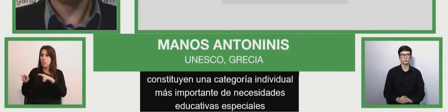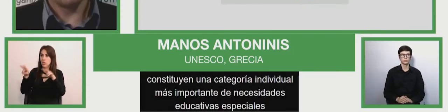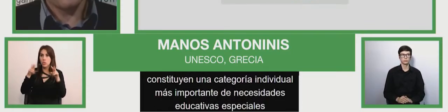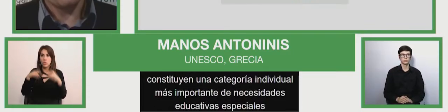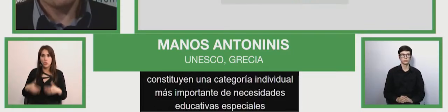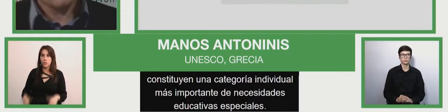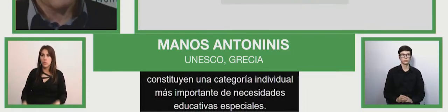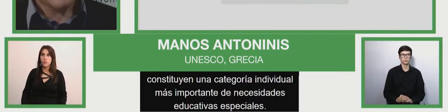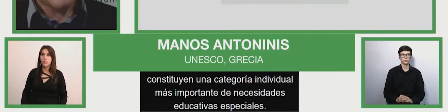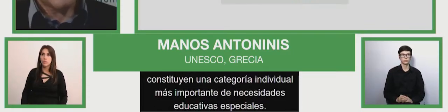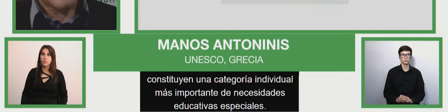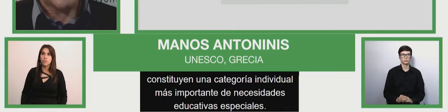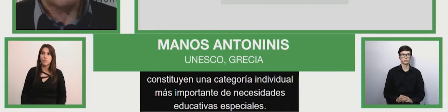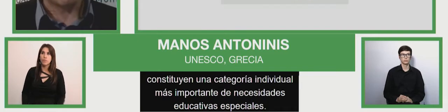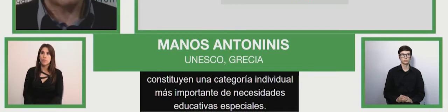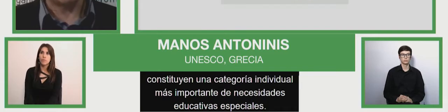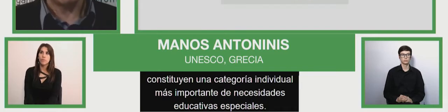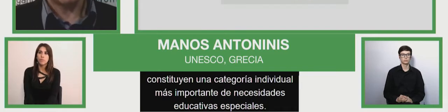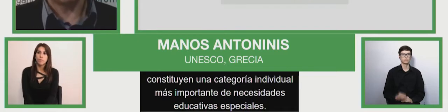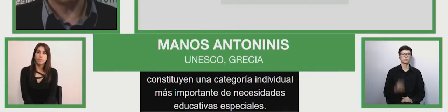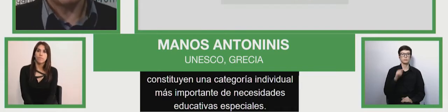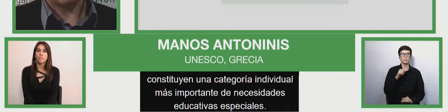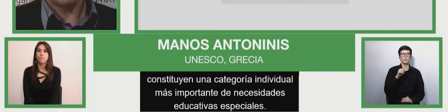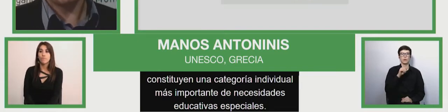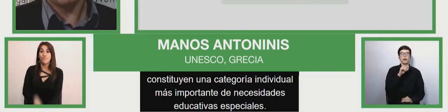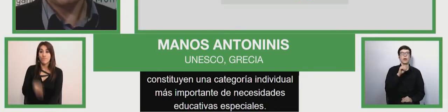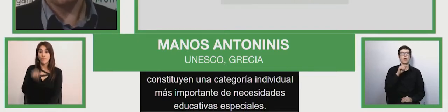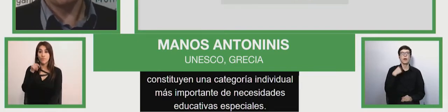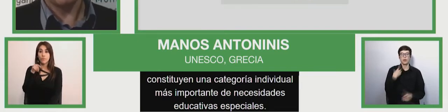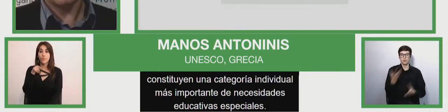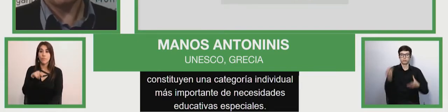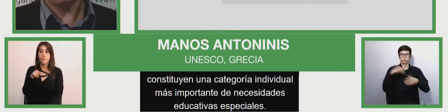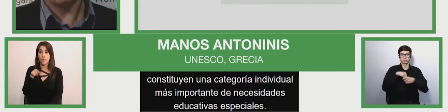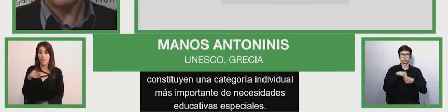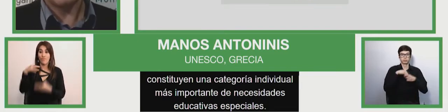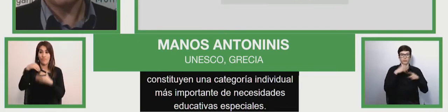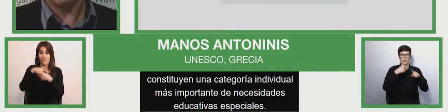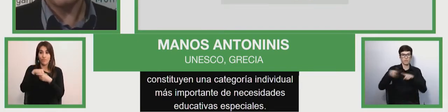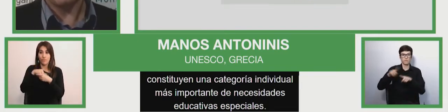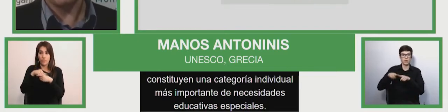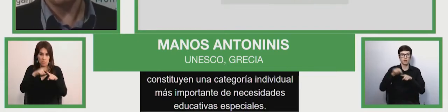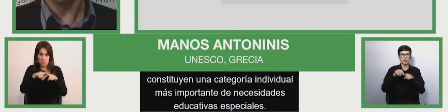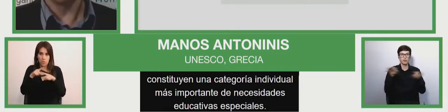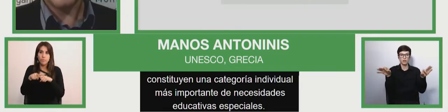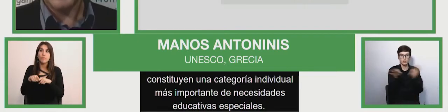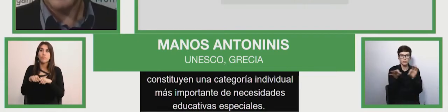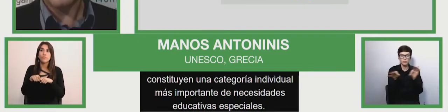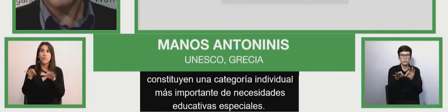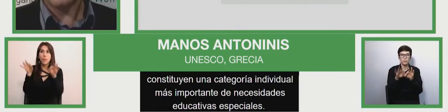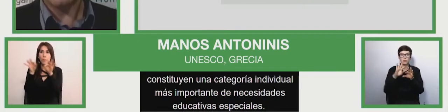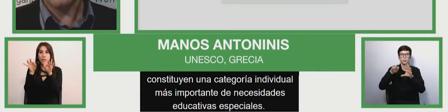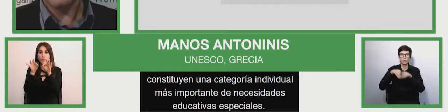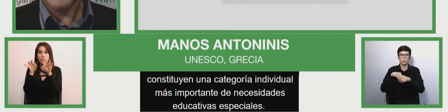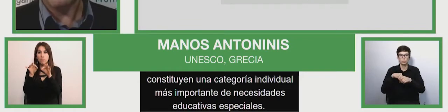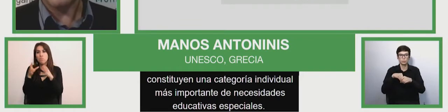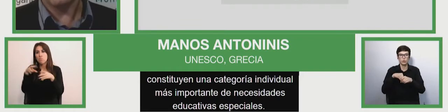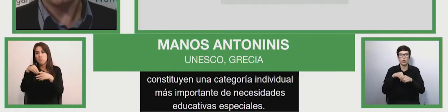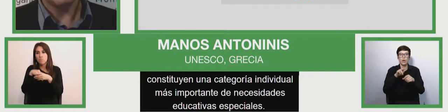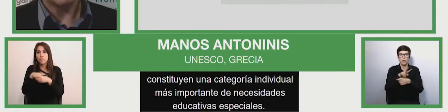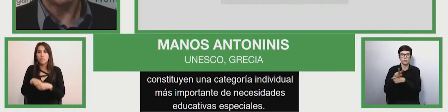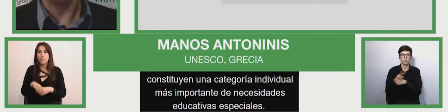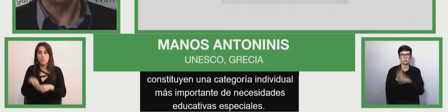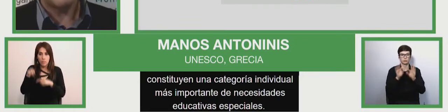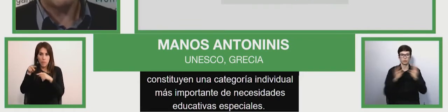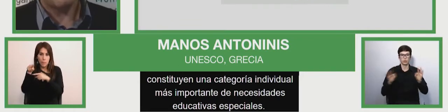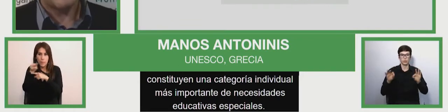The incorporation of inclusion indicators in the administration of education is one